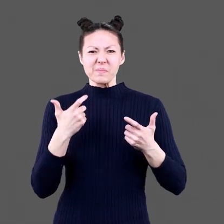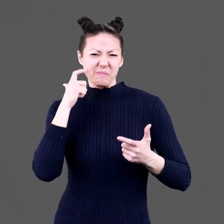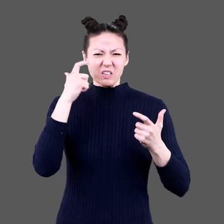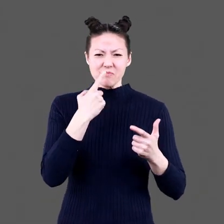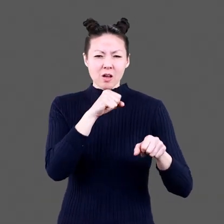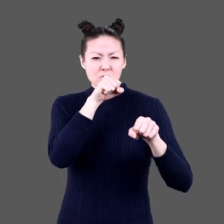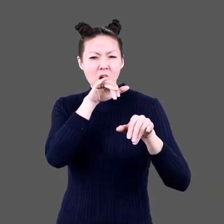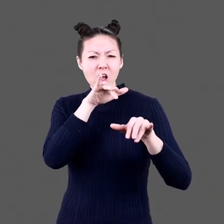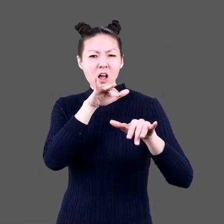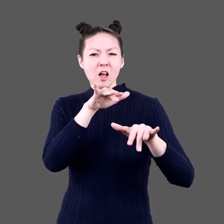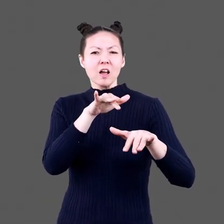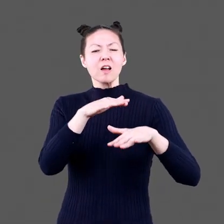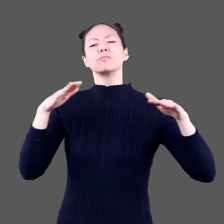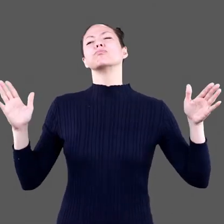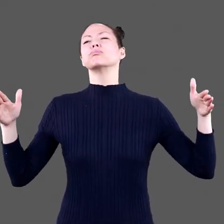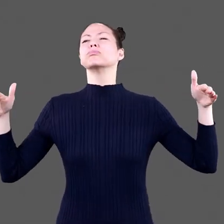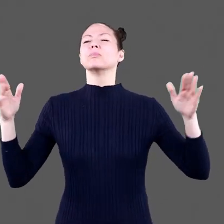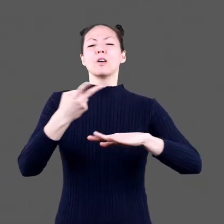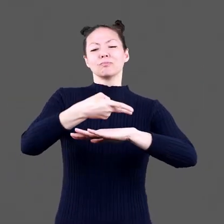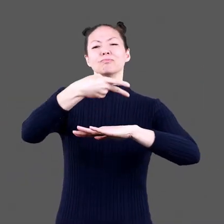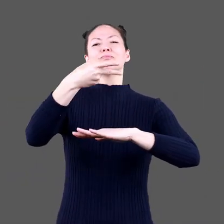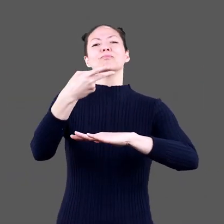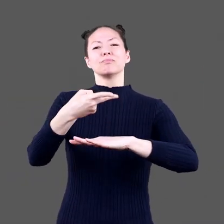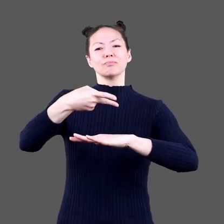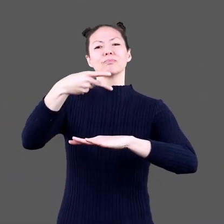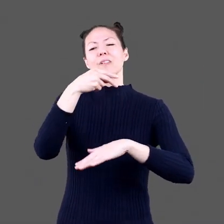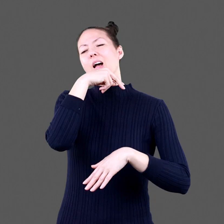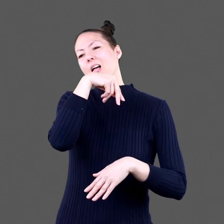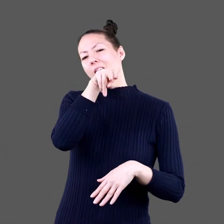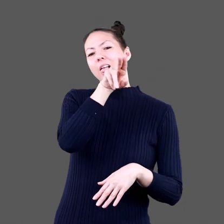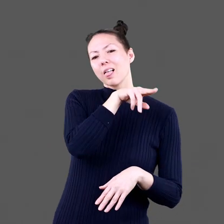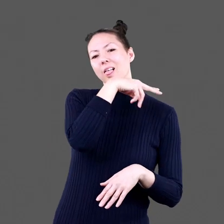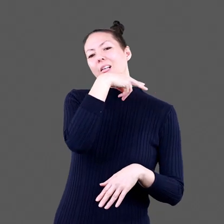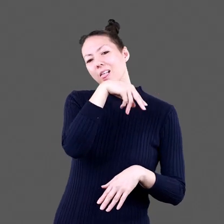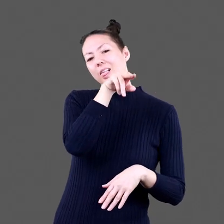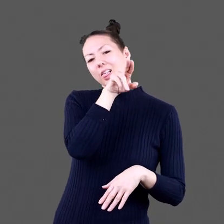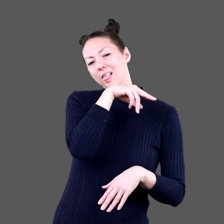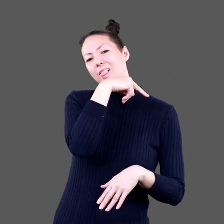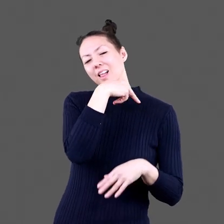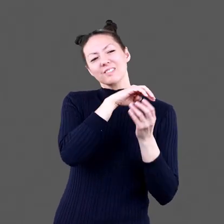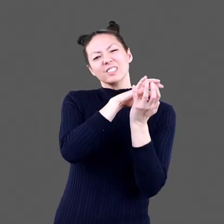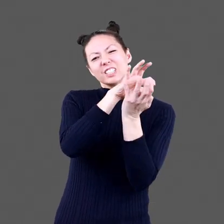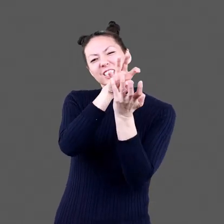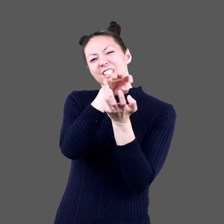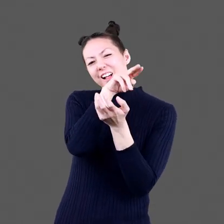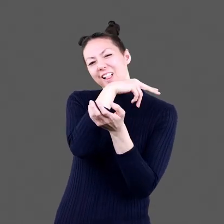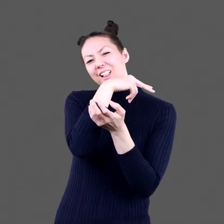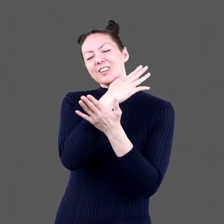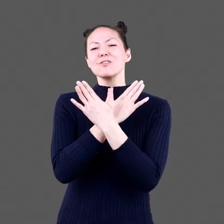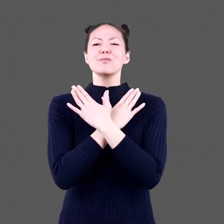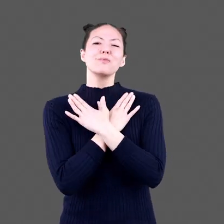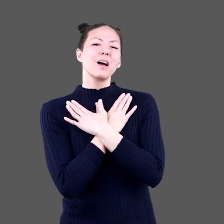A big red dragon floats on his back in the air With his tongue lolling out of the side of his long snout